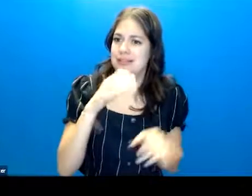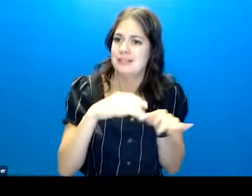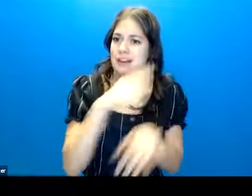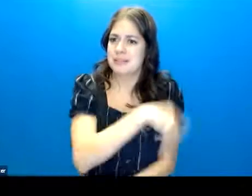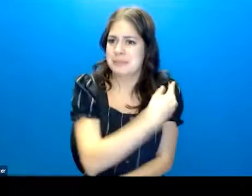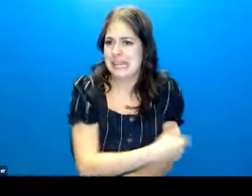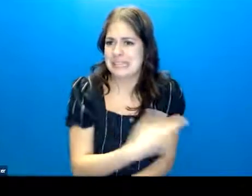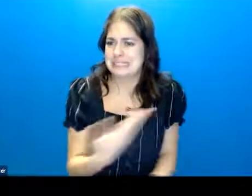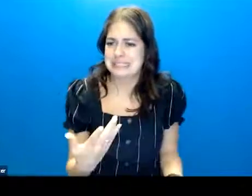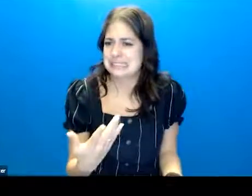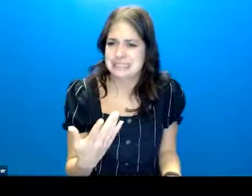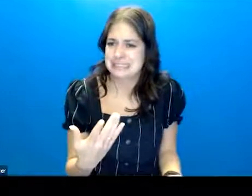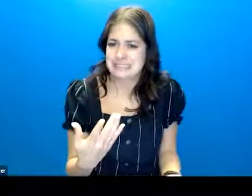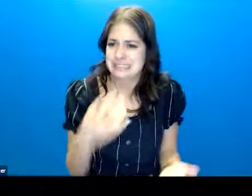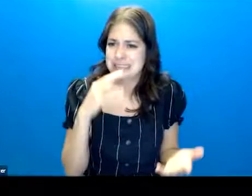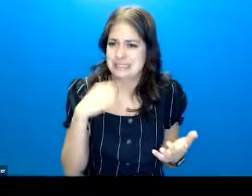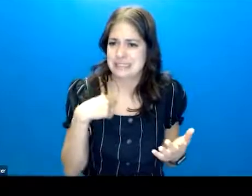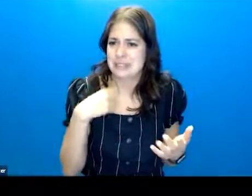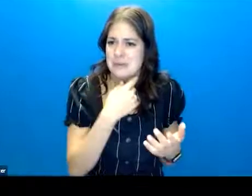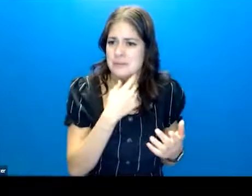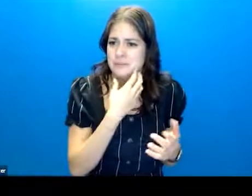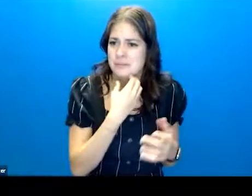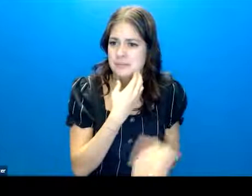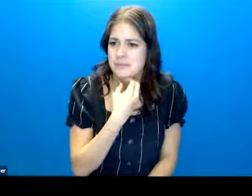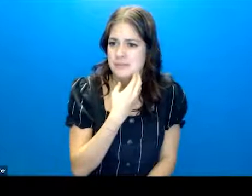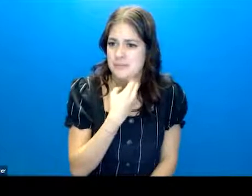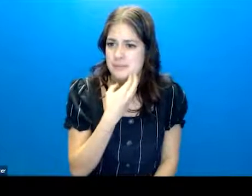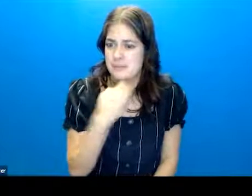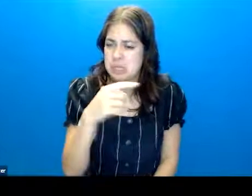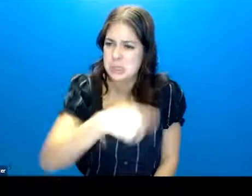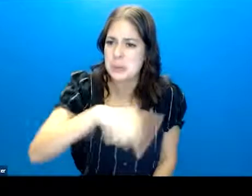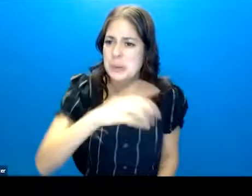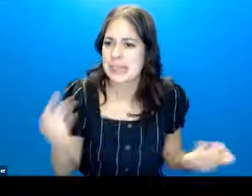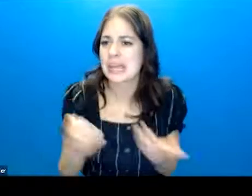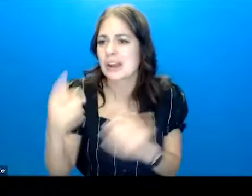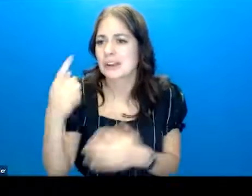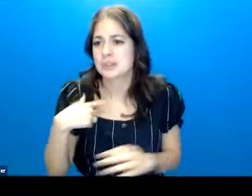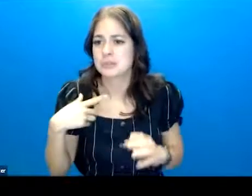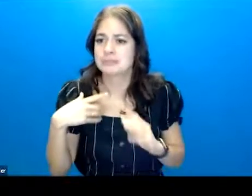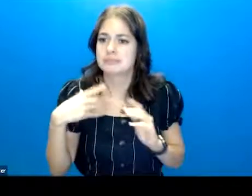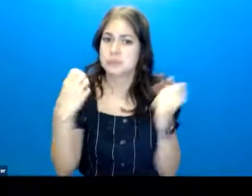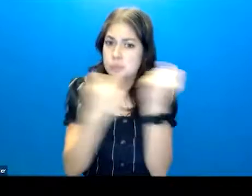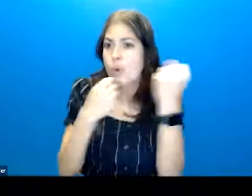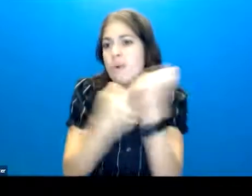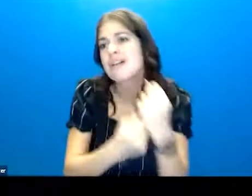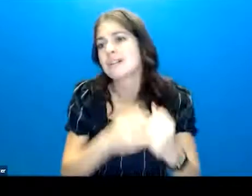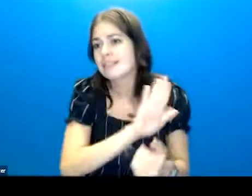Um, that's, we get that privilege. Um, you know, you are there to amplify the voice.